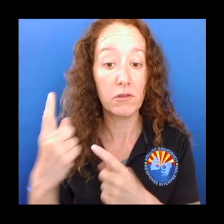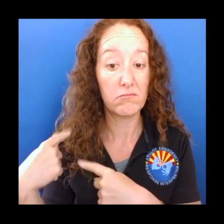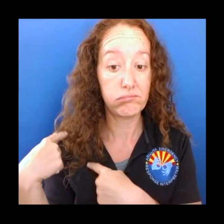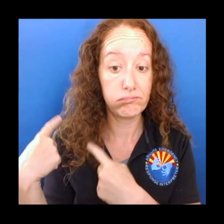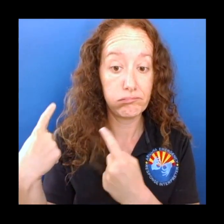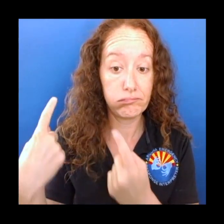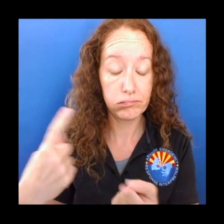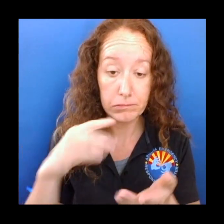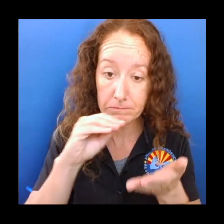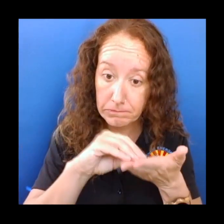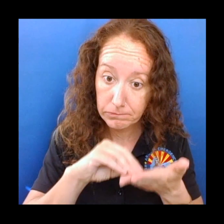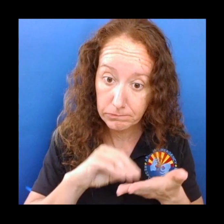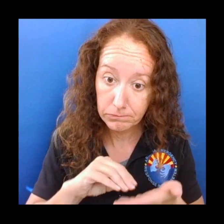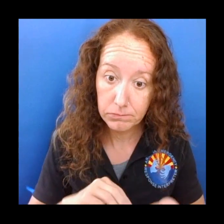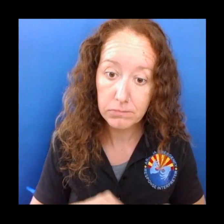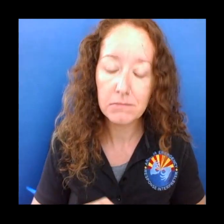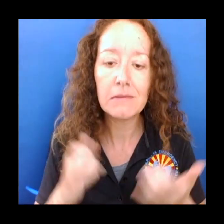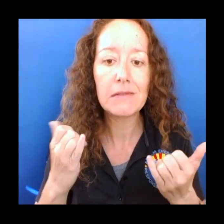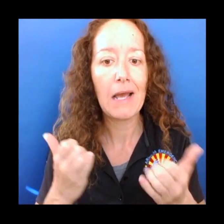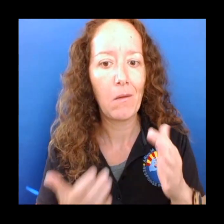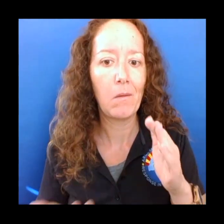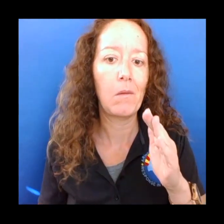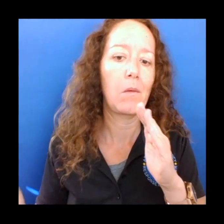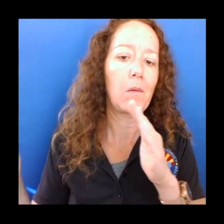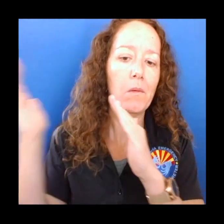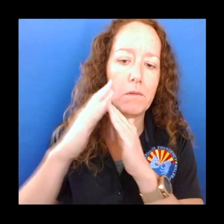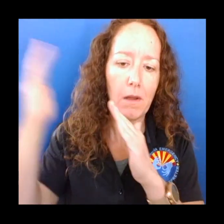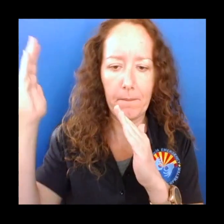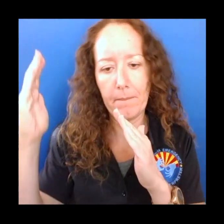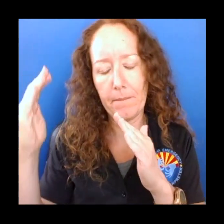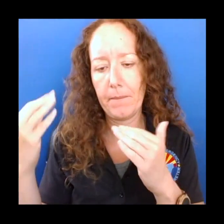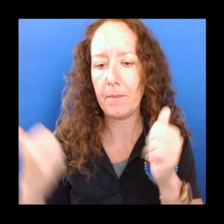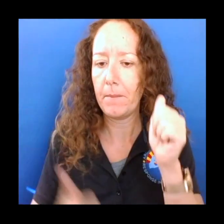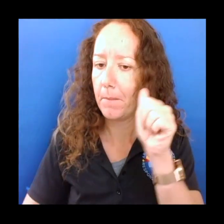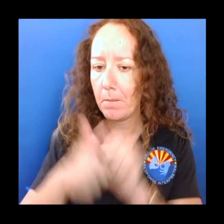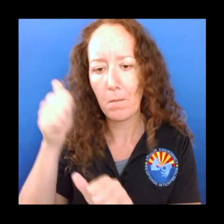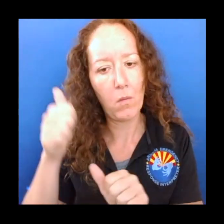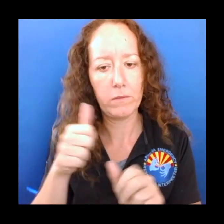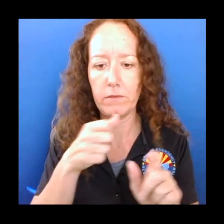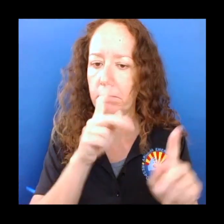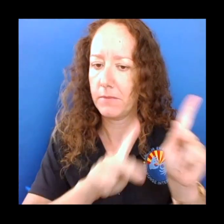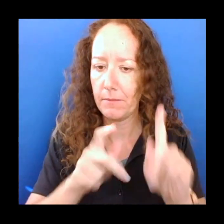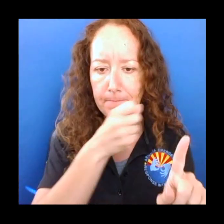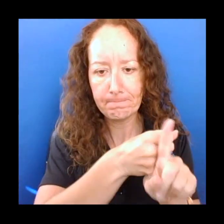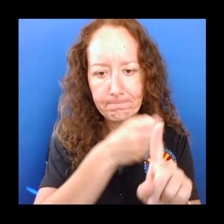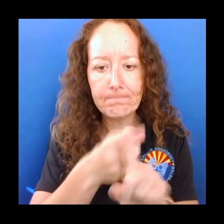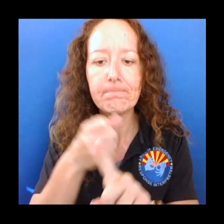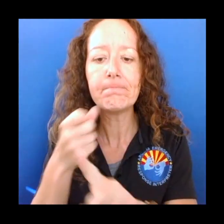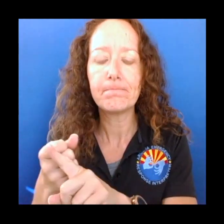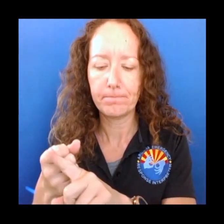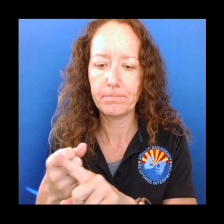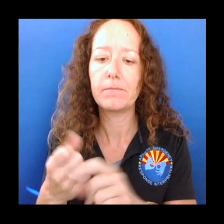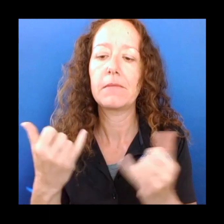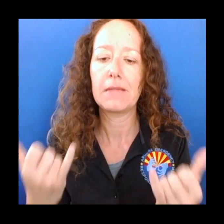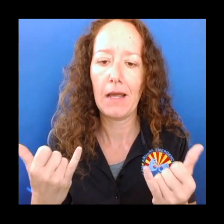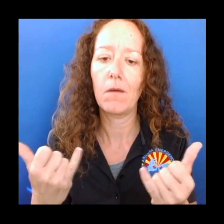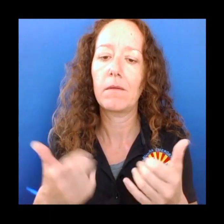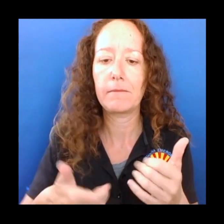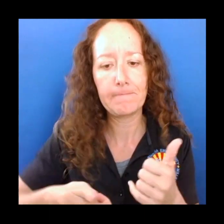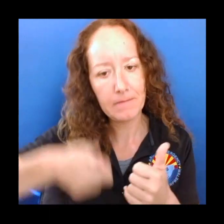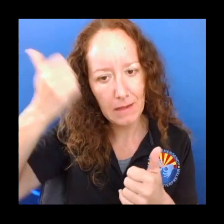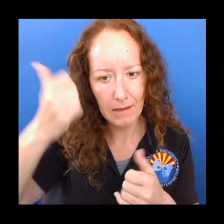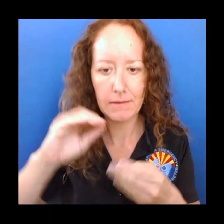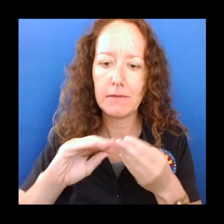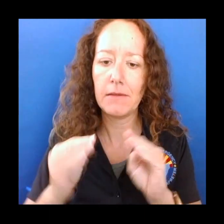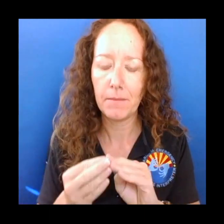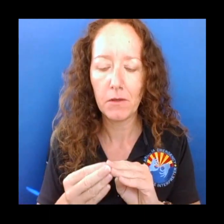tracking the COVID pandemic. This is really important for you to recognize because what it means is that while